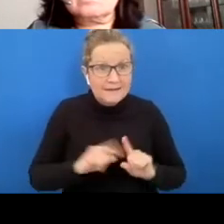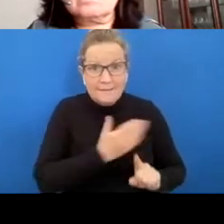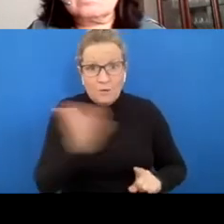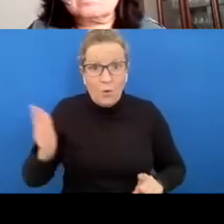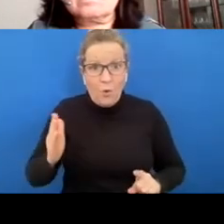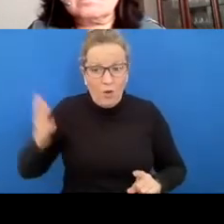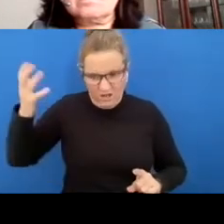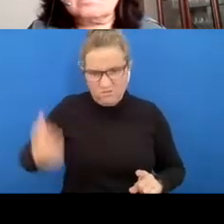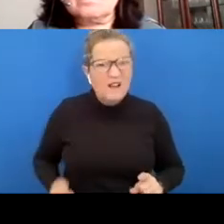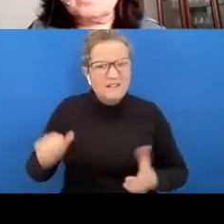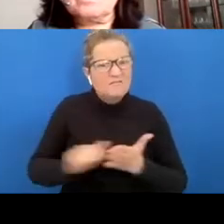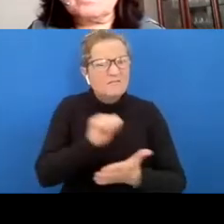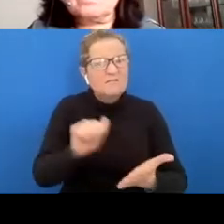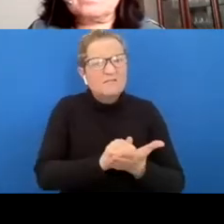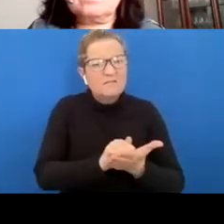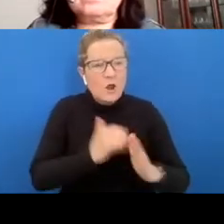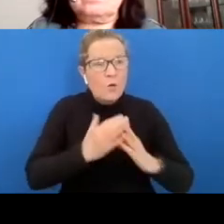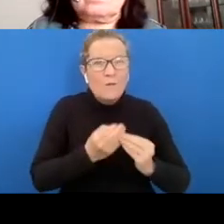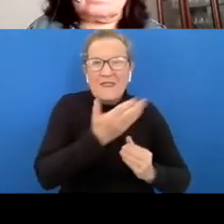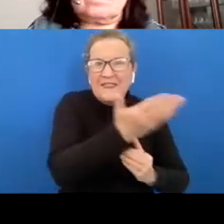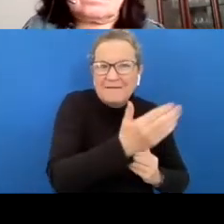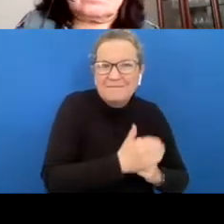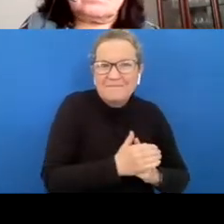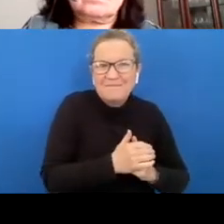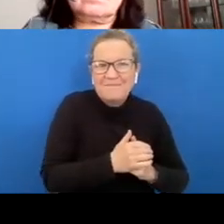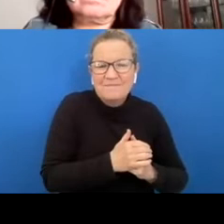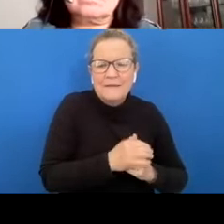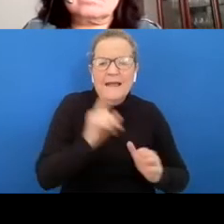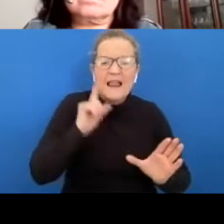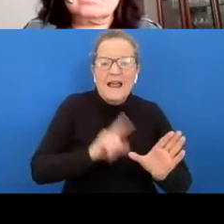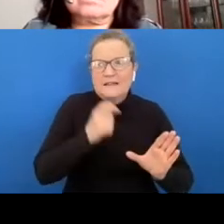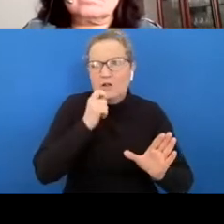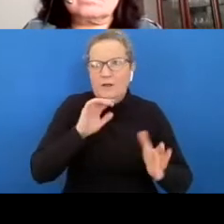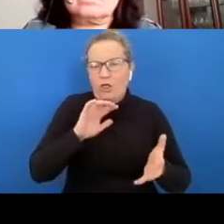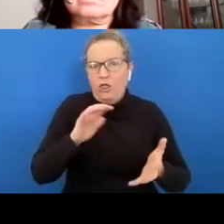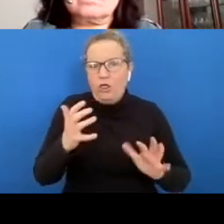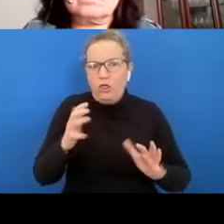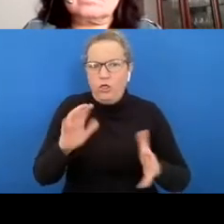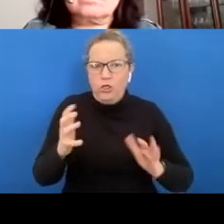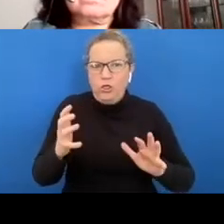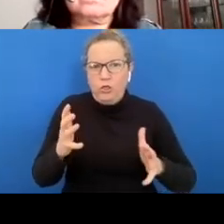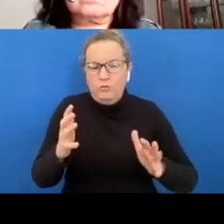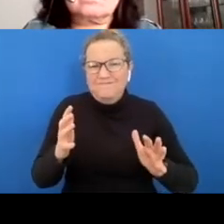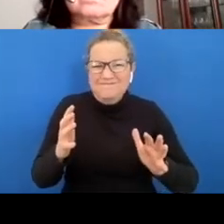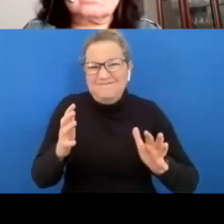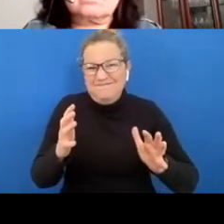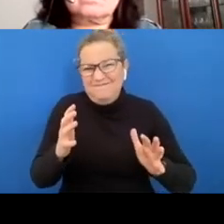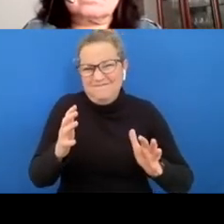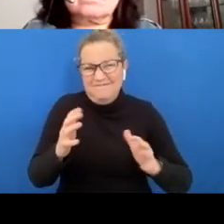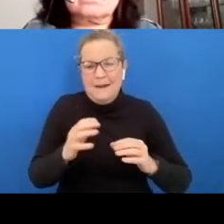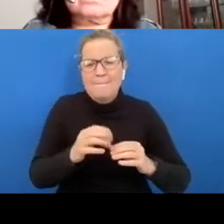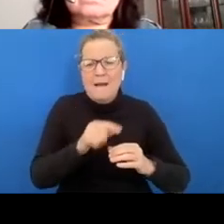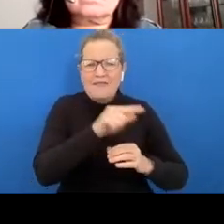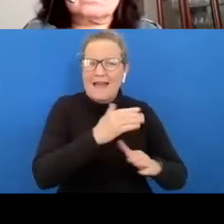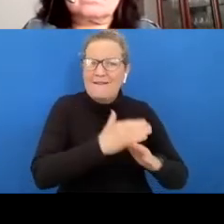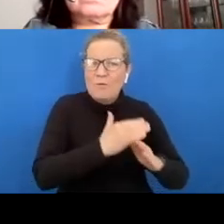um working with them obviously the last year has been a bit touch and go in terms of being there but they've worked across